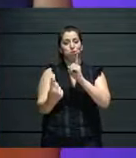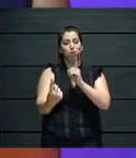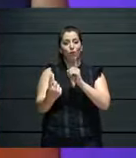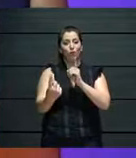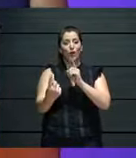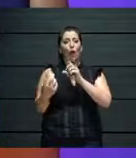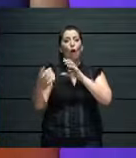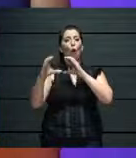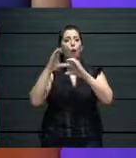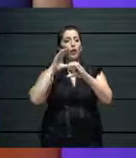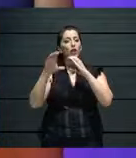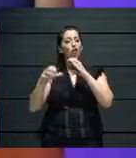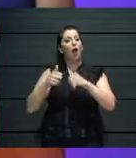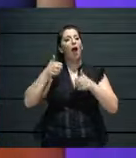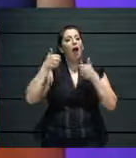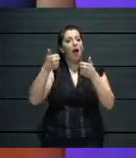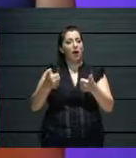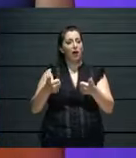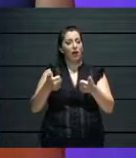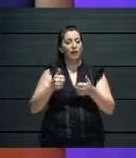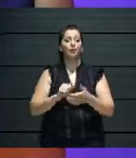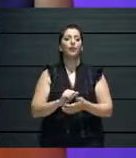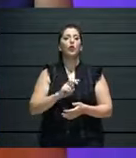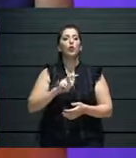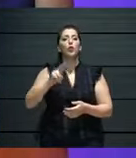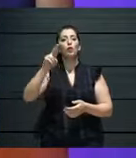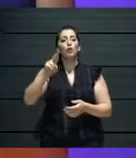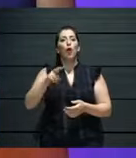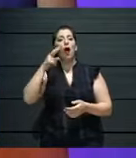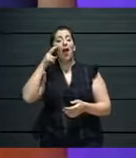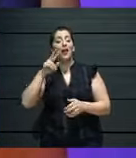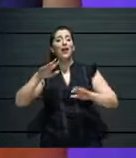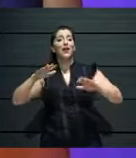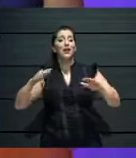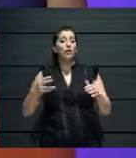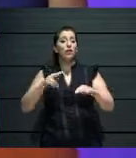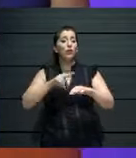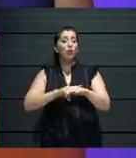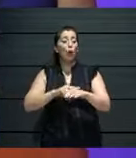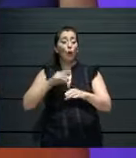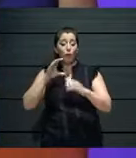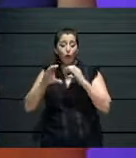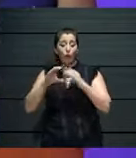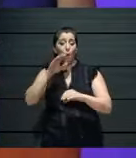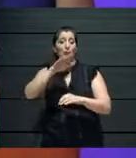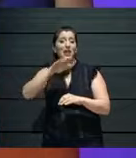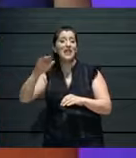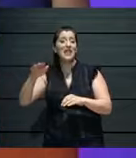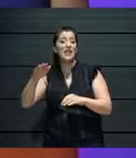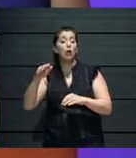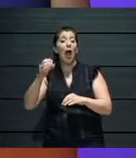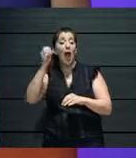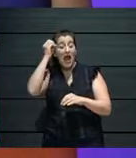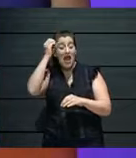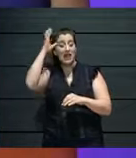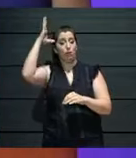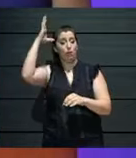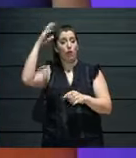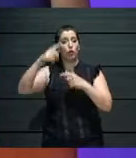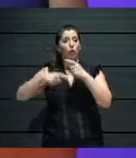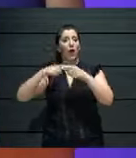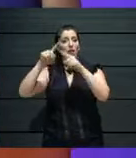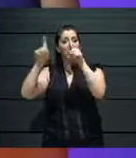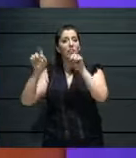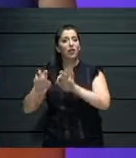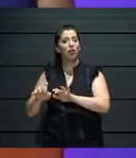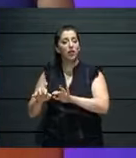new practices and collaborating with the experts in the digital world, um, who know exactly what they're saying in this new media, which might often seem